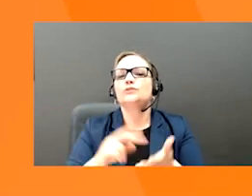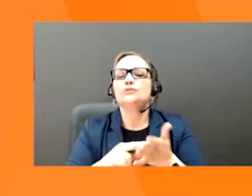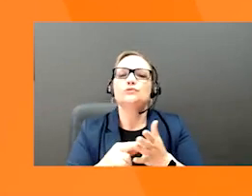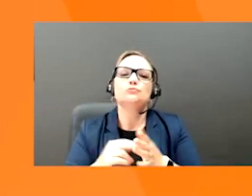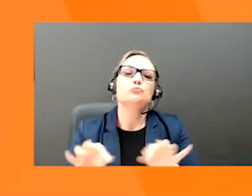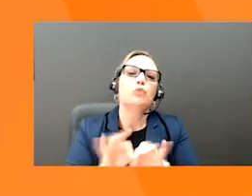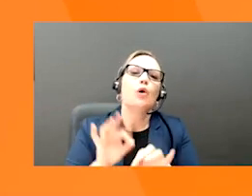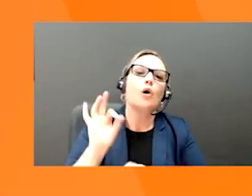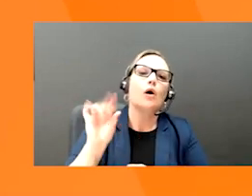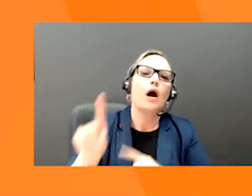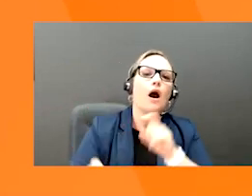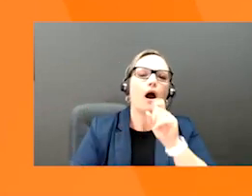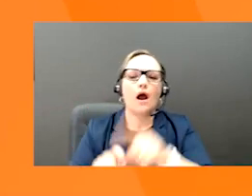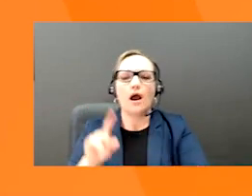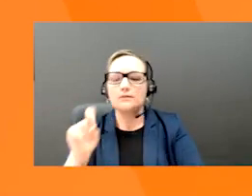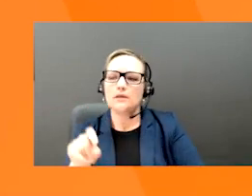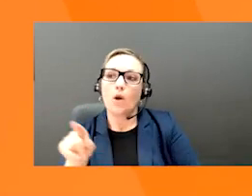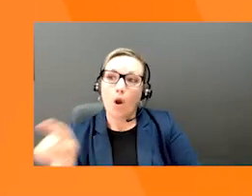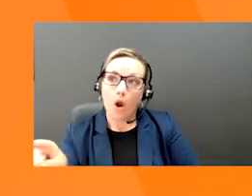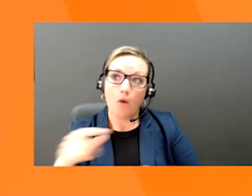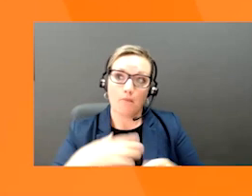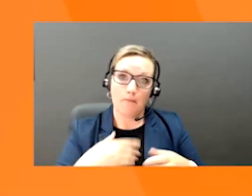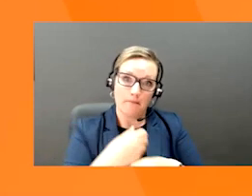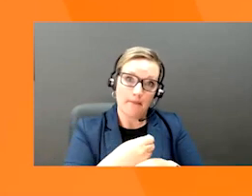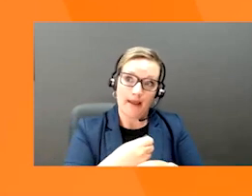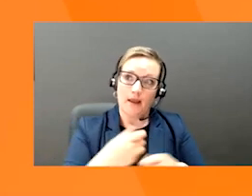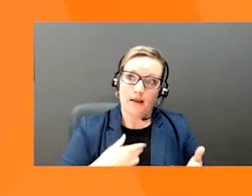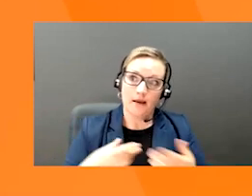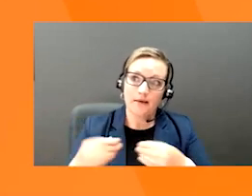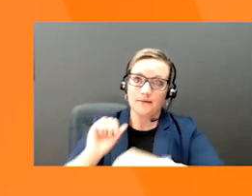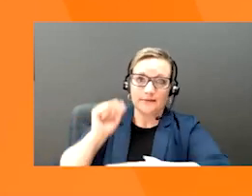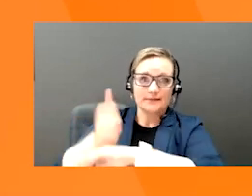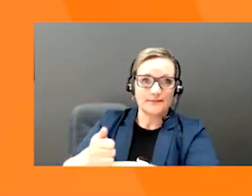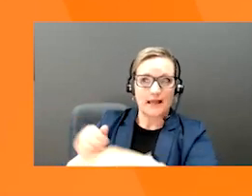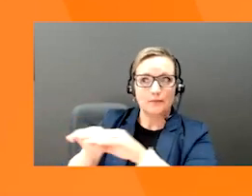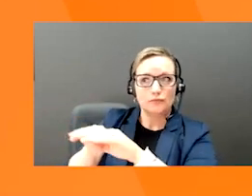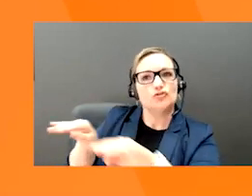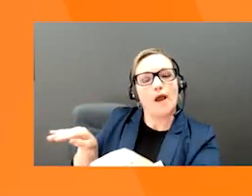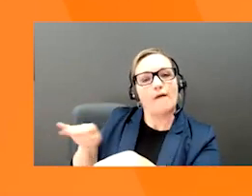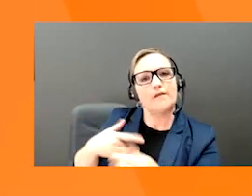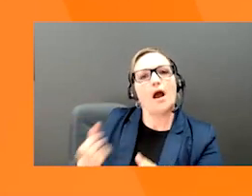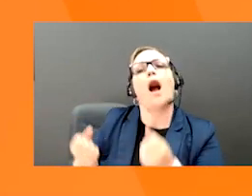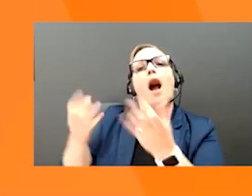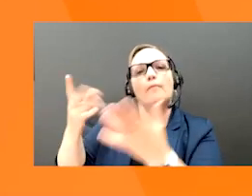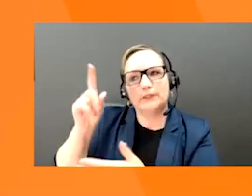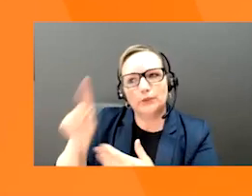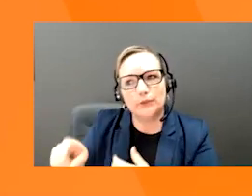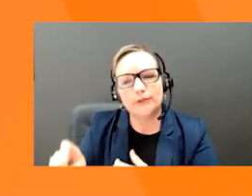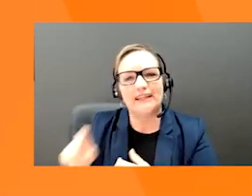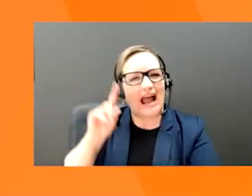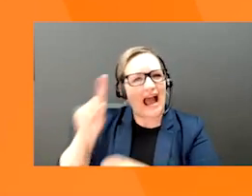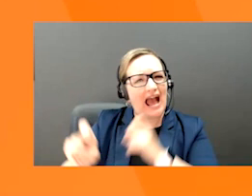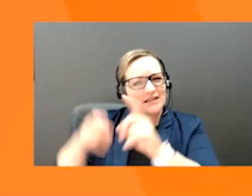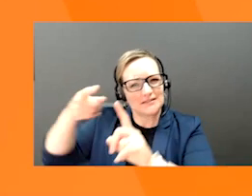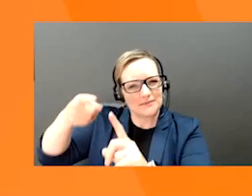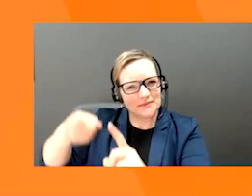open-ended questions like, what shelf space do you think this would be best on? How many do you want? When do we get started? Every product pitch